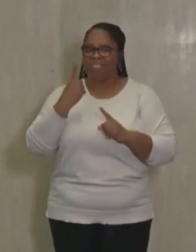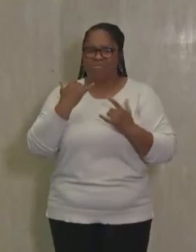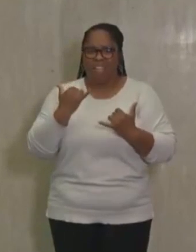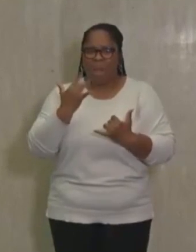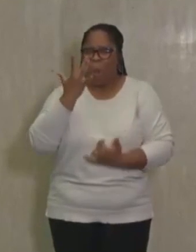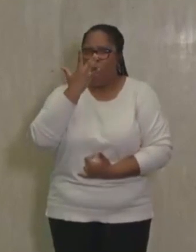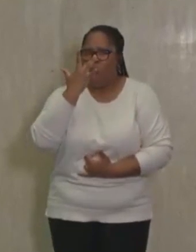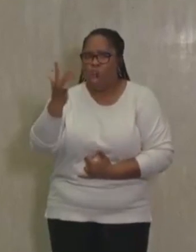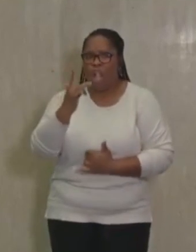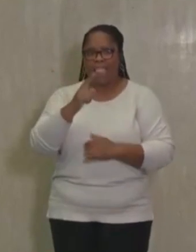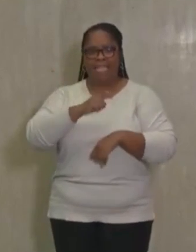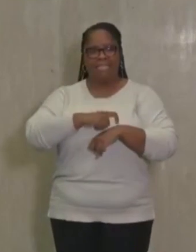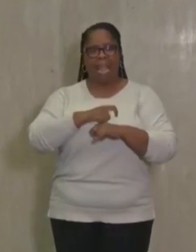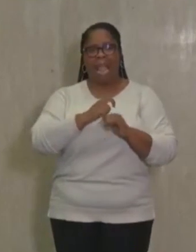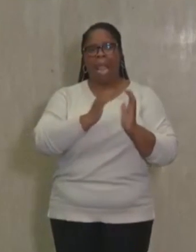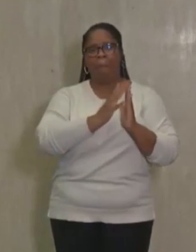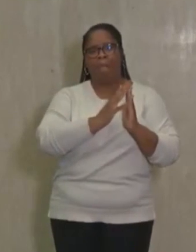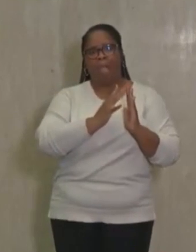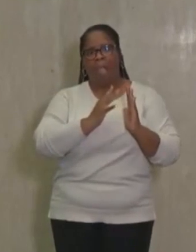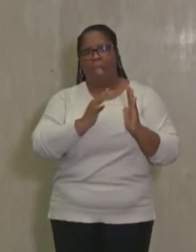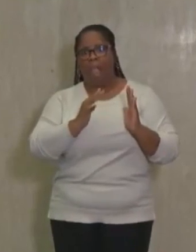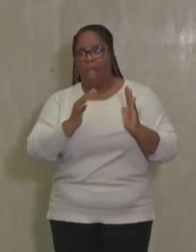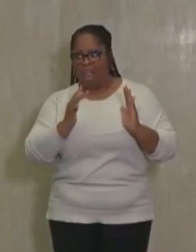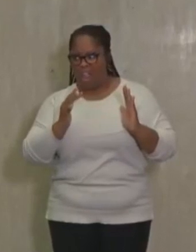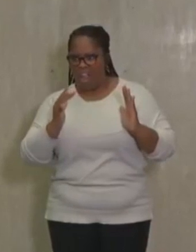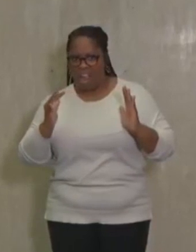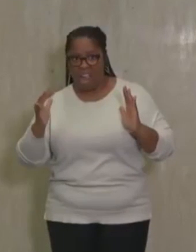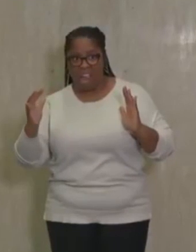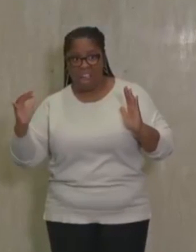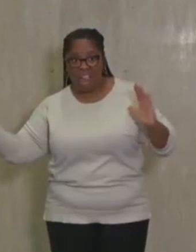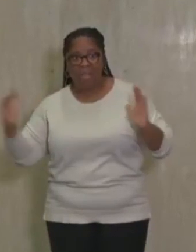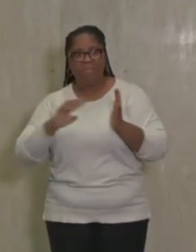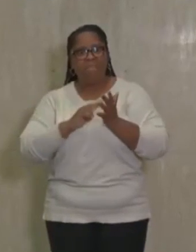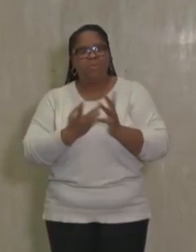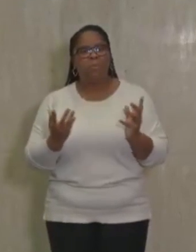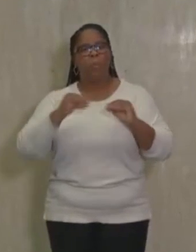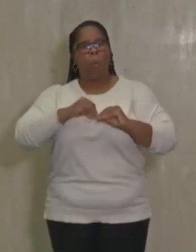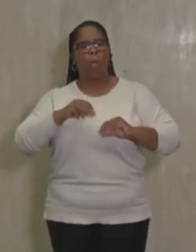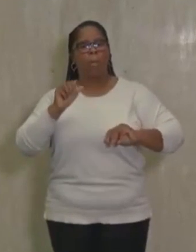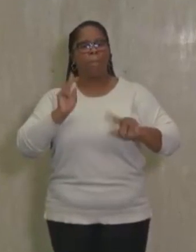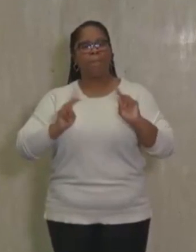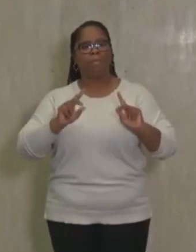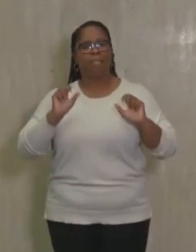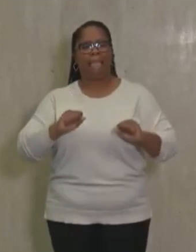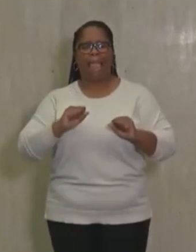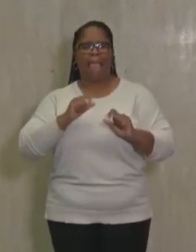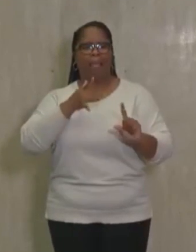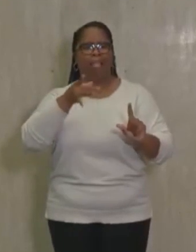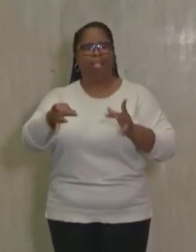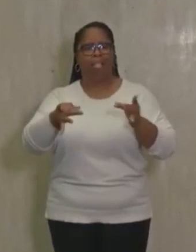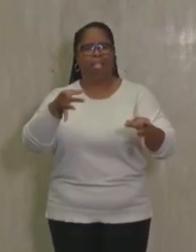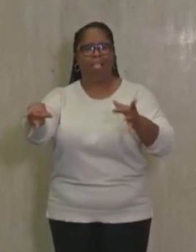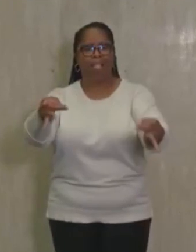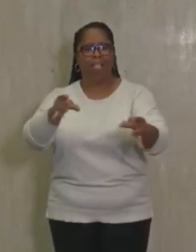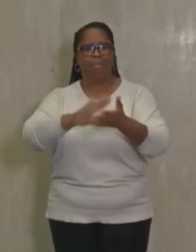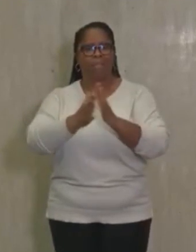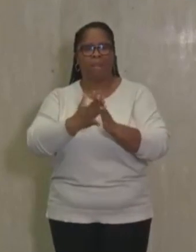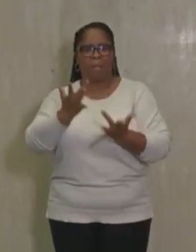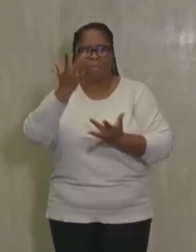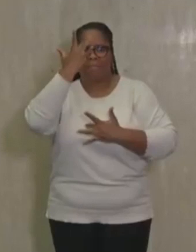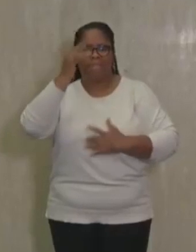and many more people in LA County could potentially be infected. And as those number of infections rise,